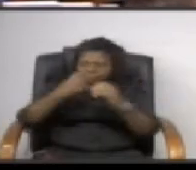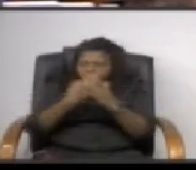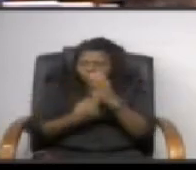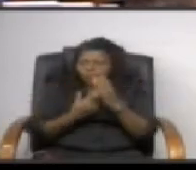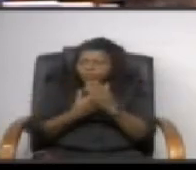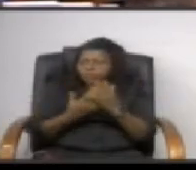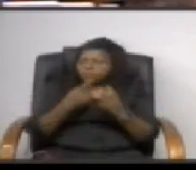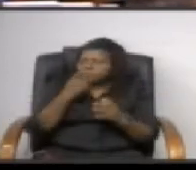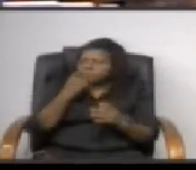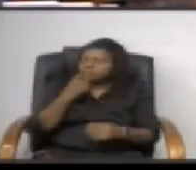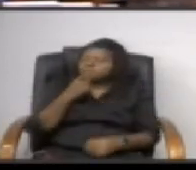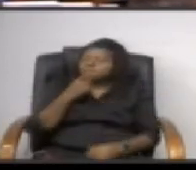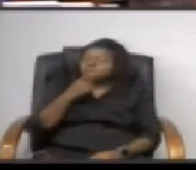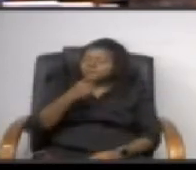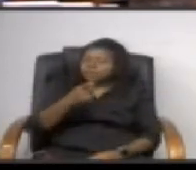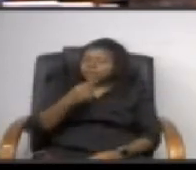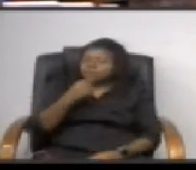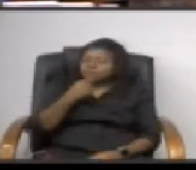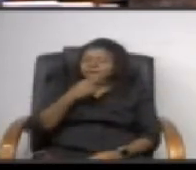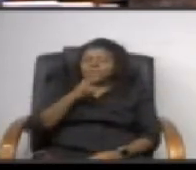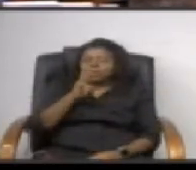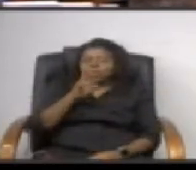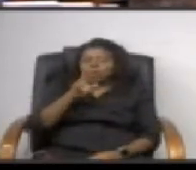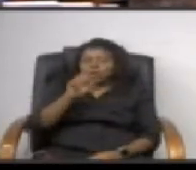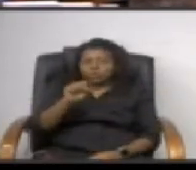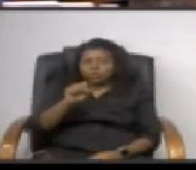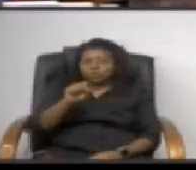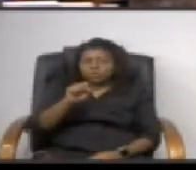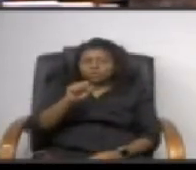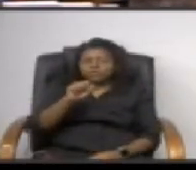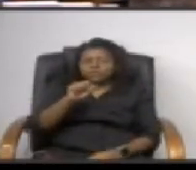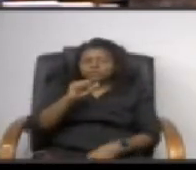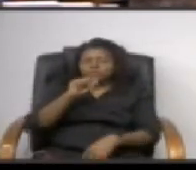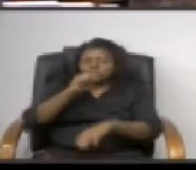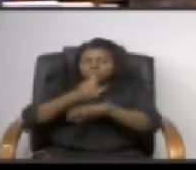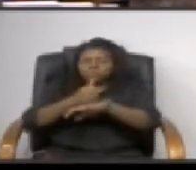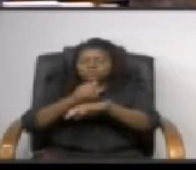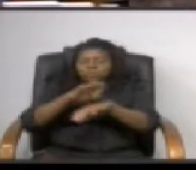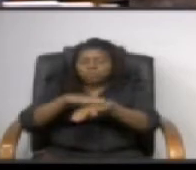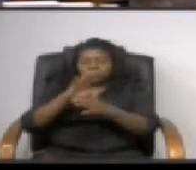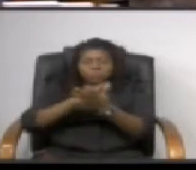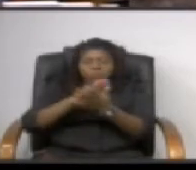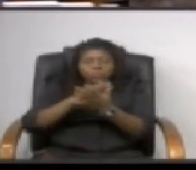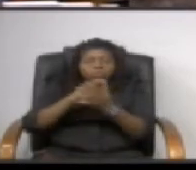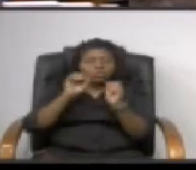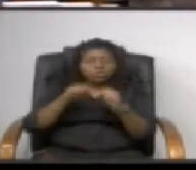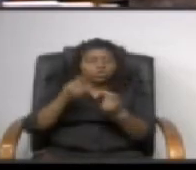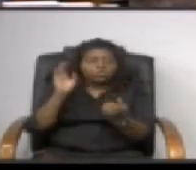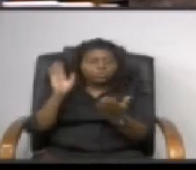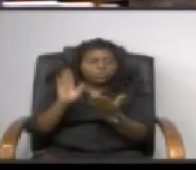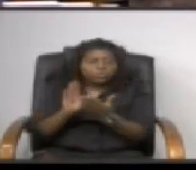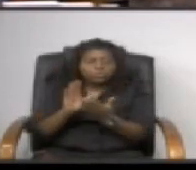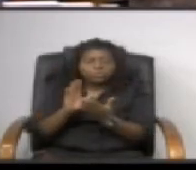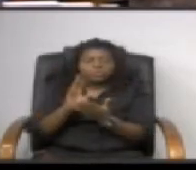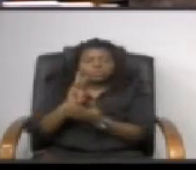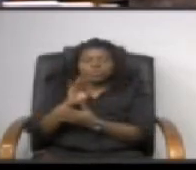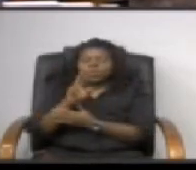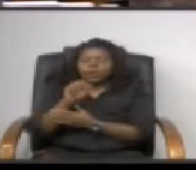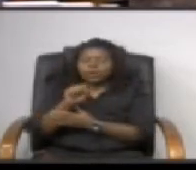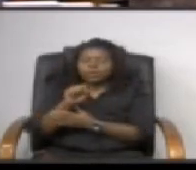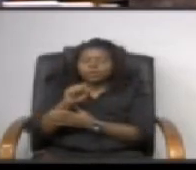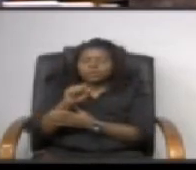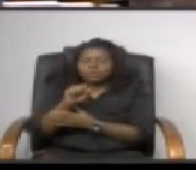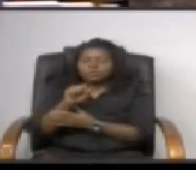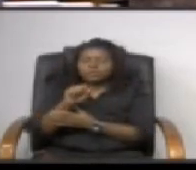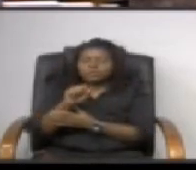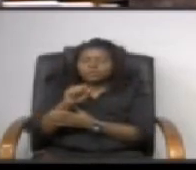based on the fact that the placement of wireless towers on the grounds of the school could reduce the ability of wireless telecommunication